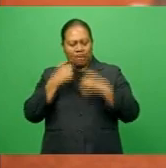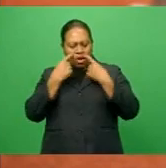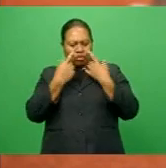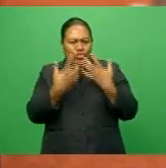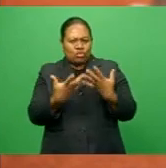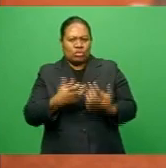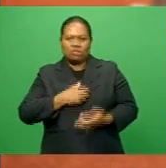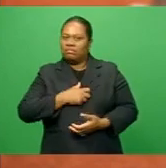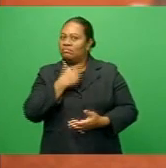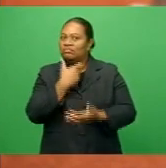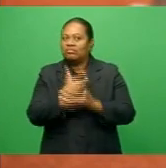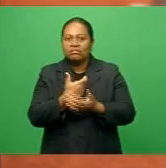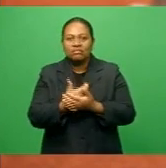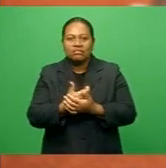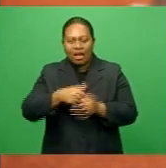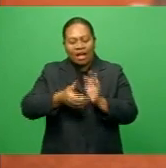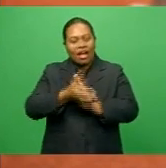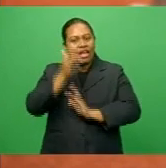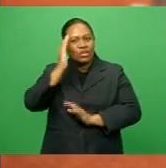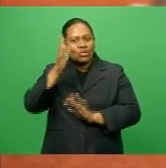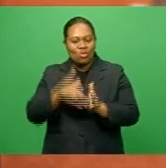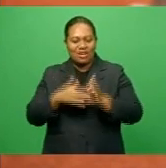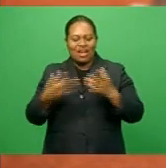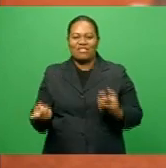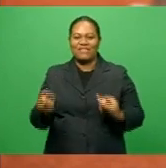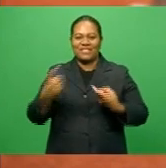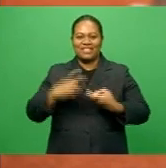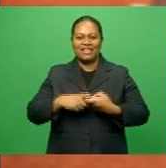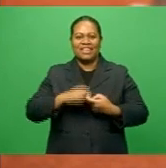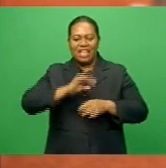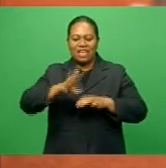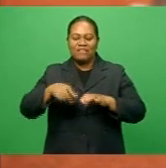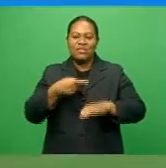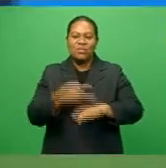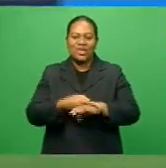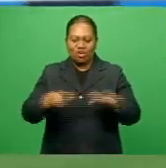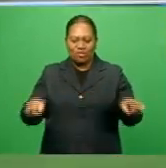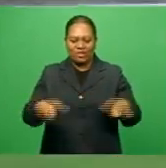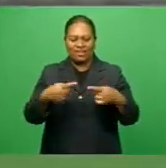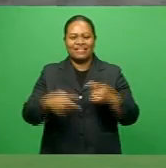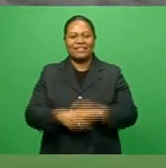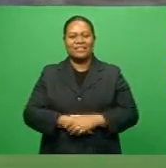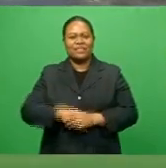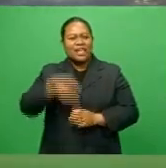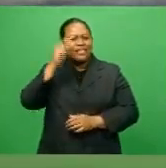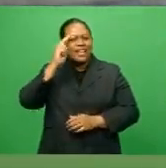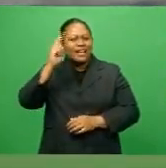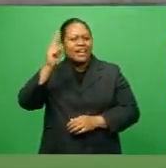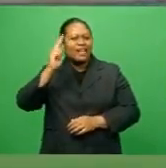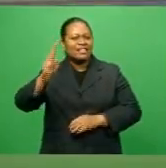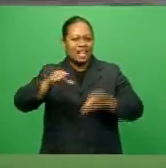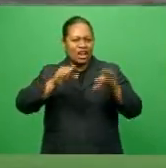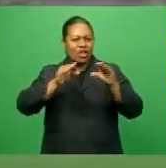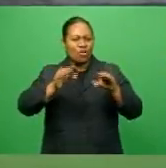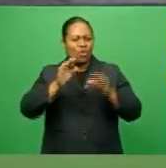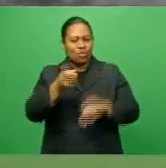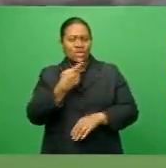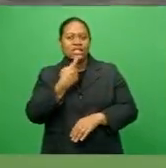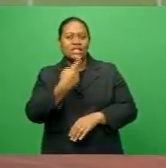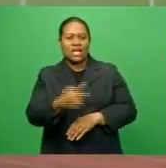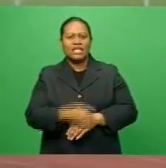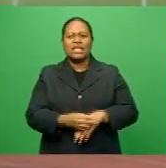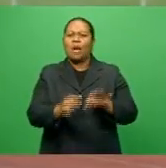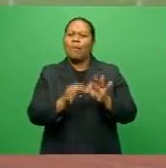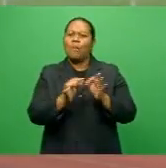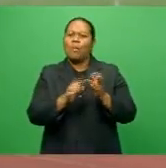of some secondary school students taking part in its weekly competitions. National coach Mbola Tafu'o says with the